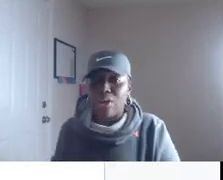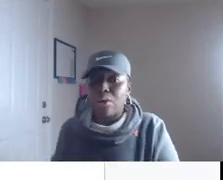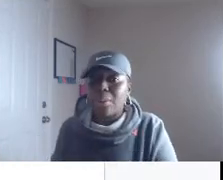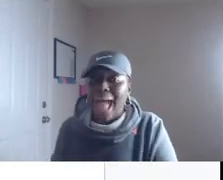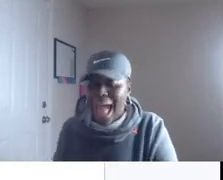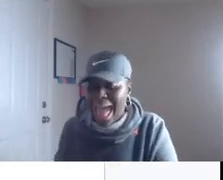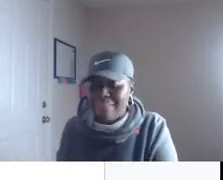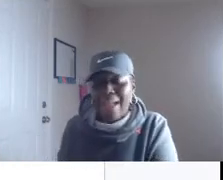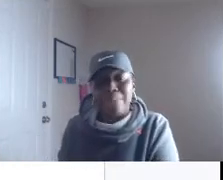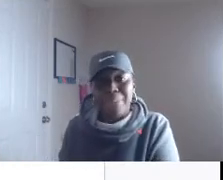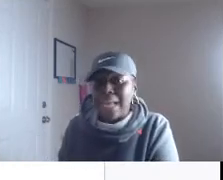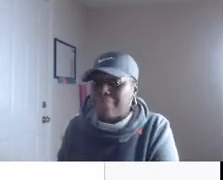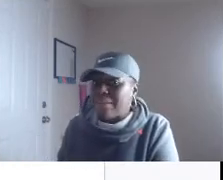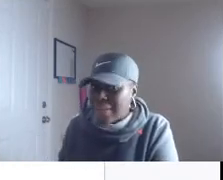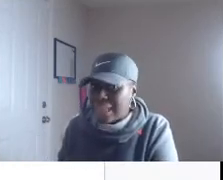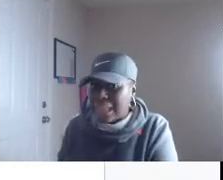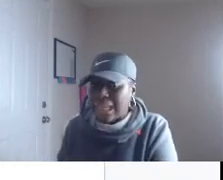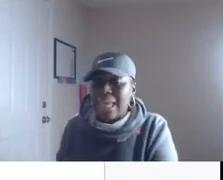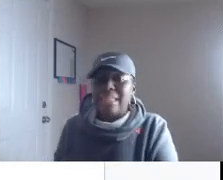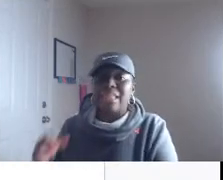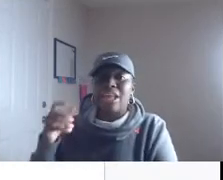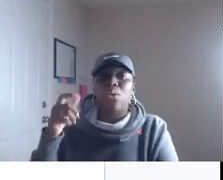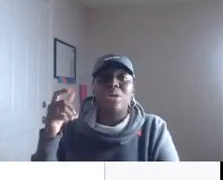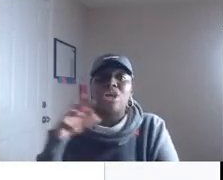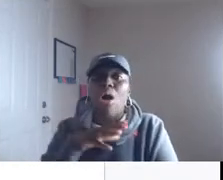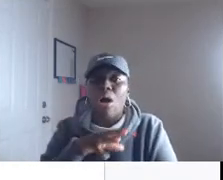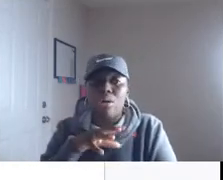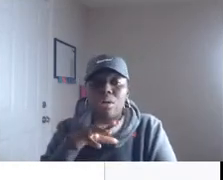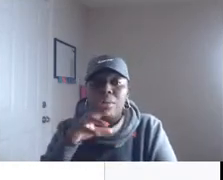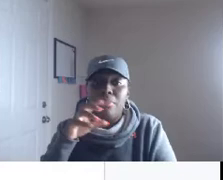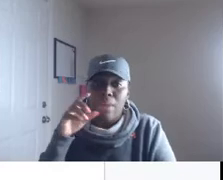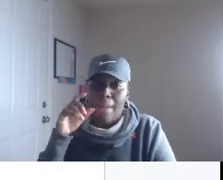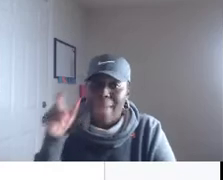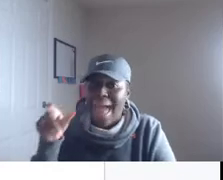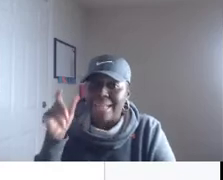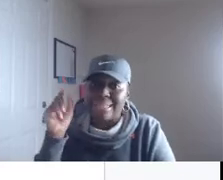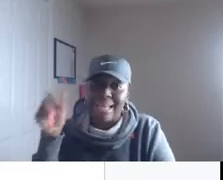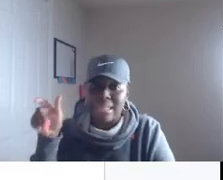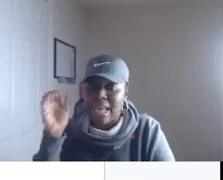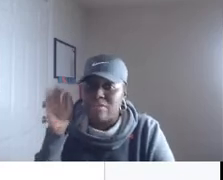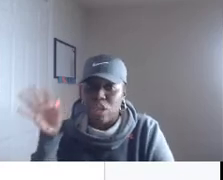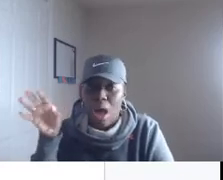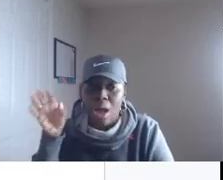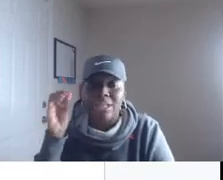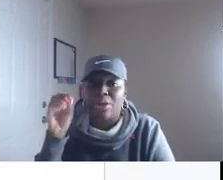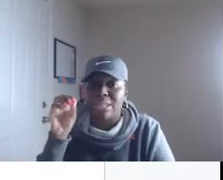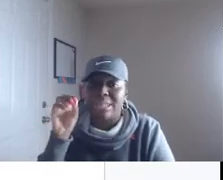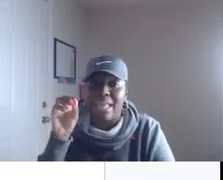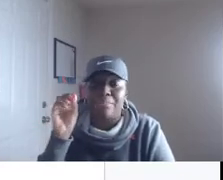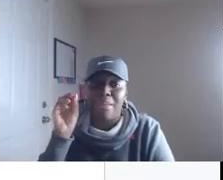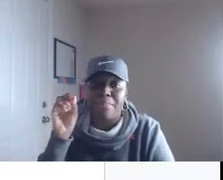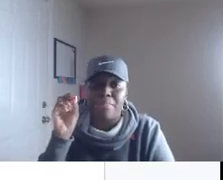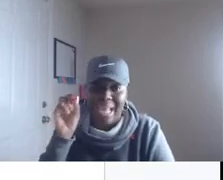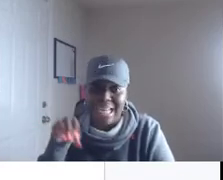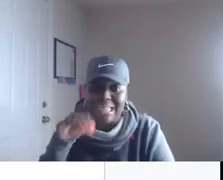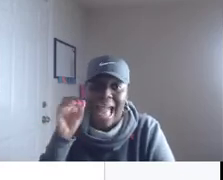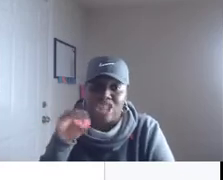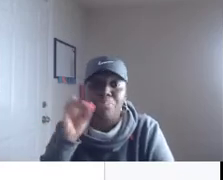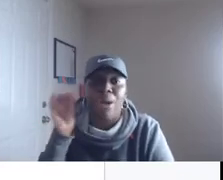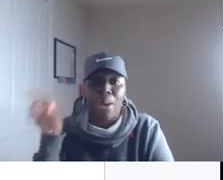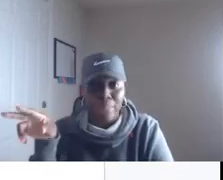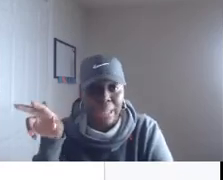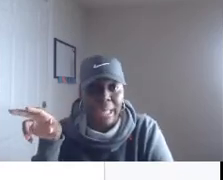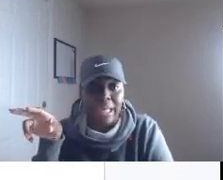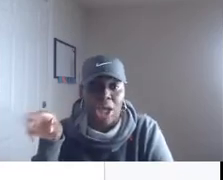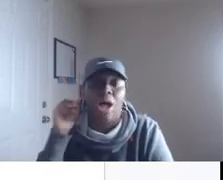online notary i have a big big feeling that they're going to all uh pass legislative laws that are going to say that people that it is